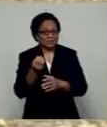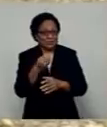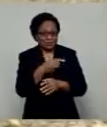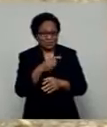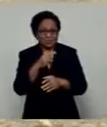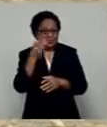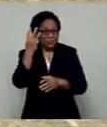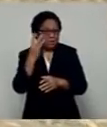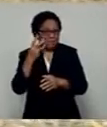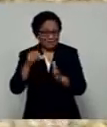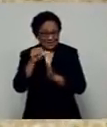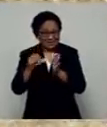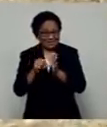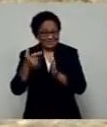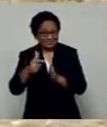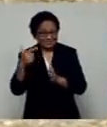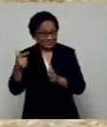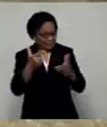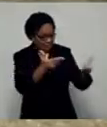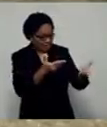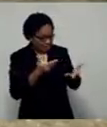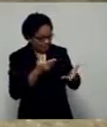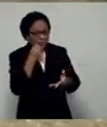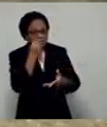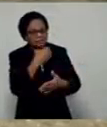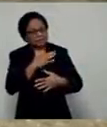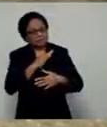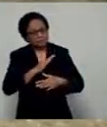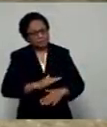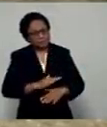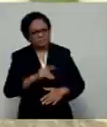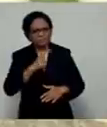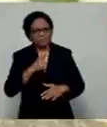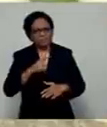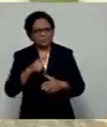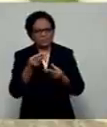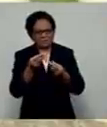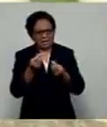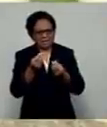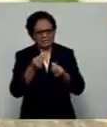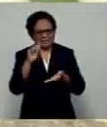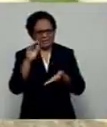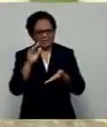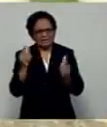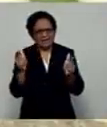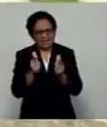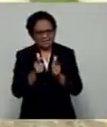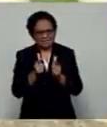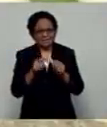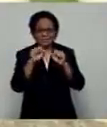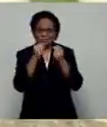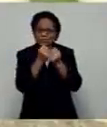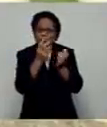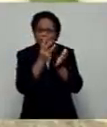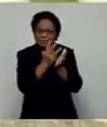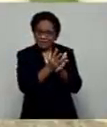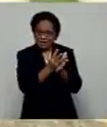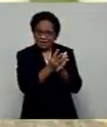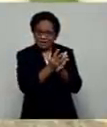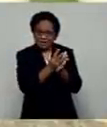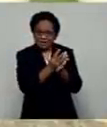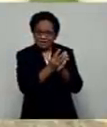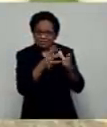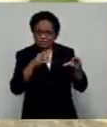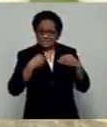Milivalu, the food rations is a relief to her already stretched budget. The social welfare funds that we receive are